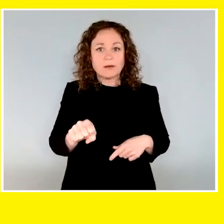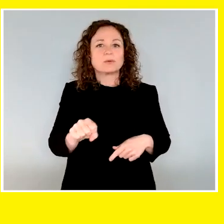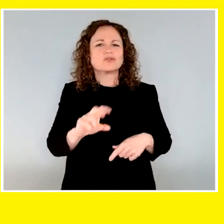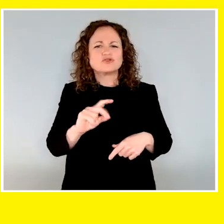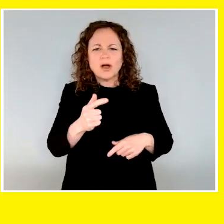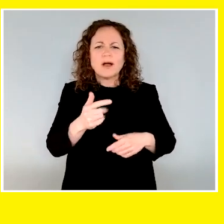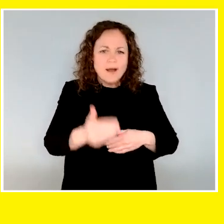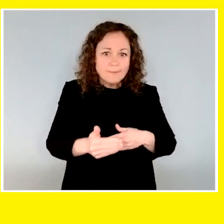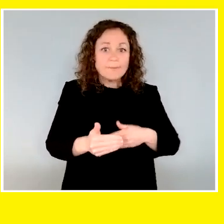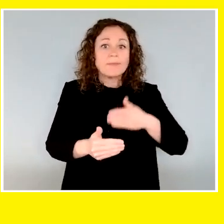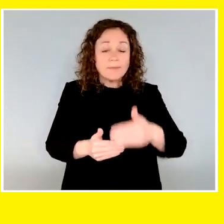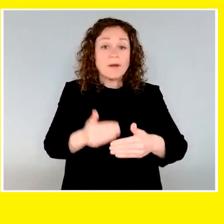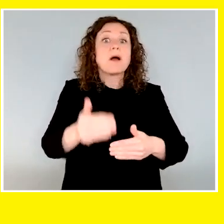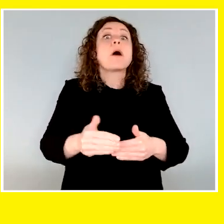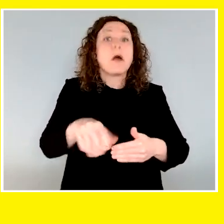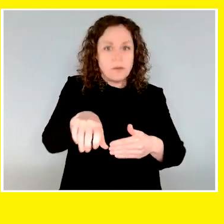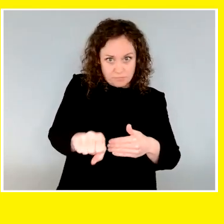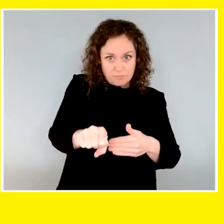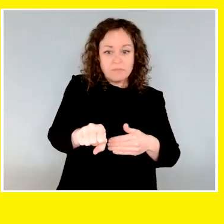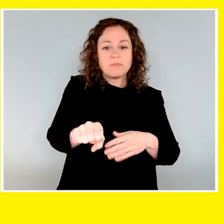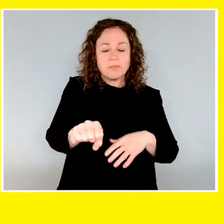and the road crossings are positively reinforced.